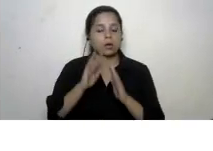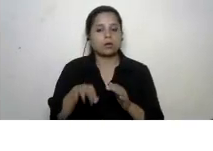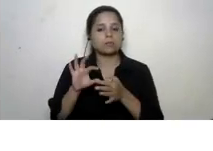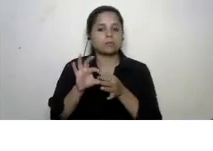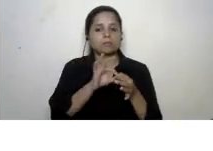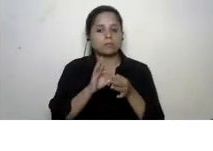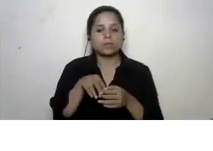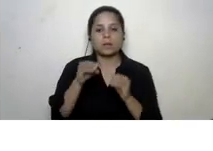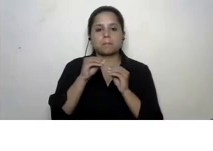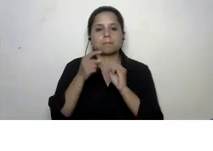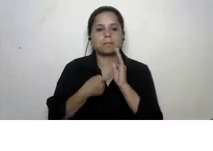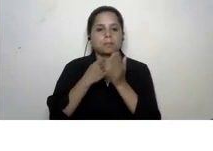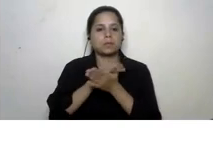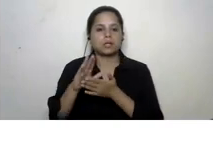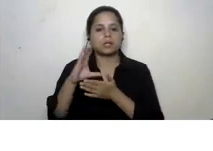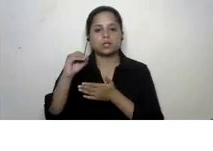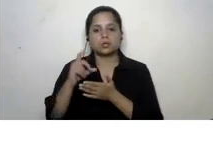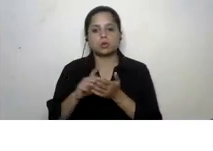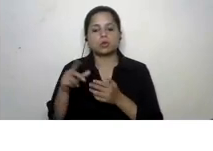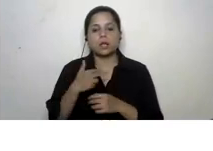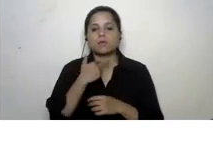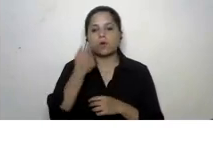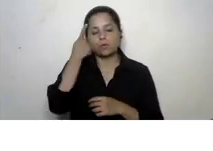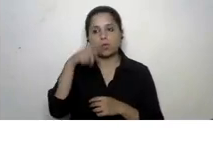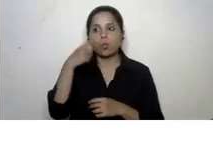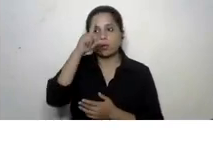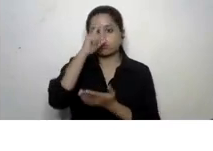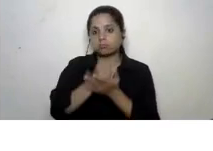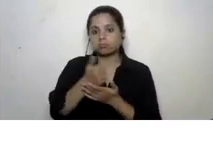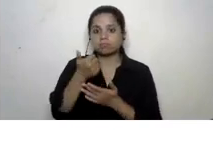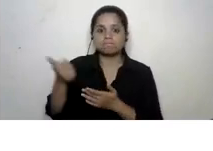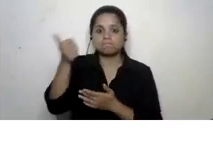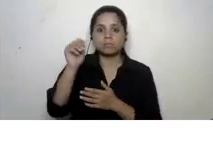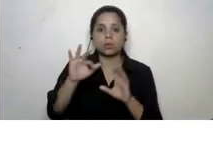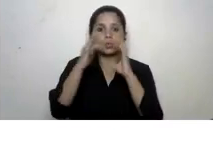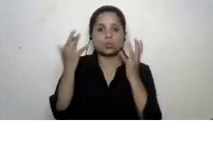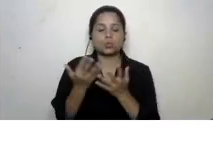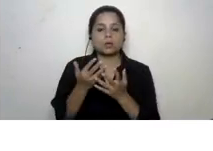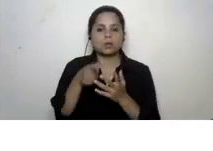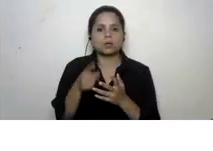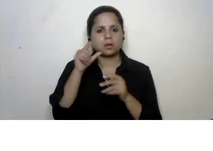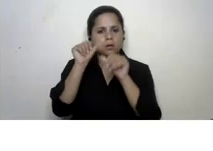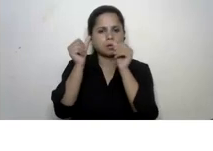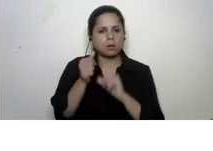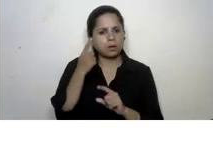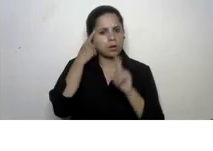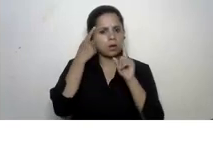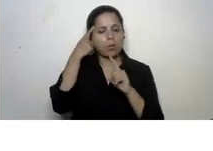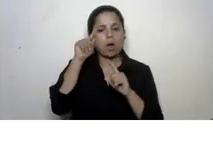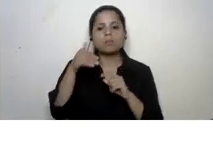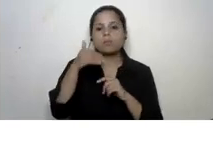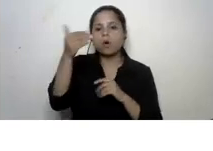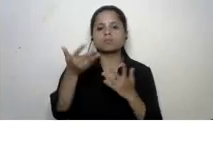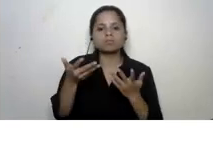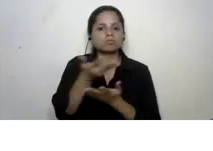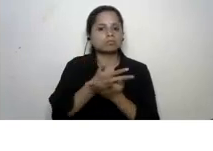by the british council it provides a voice for stakeholders throughout the world and it is shaping the agenda for further discussion on this